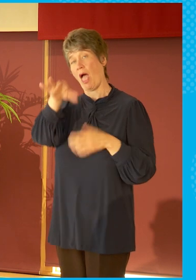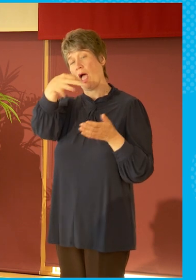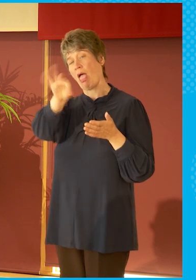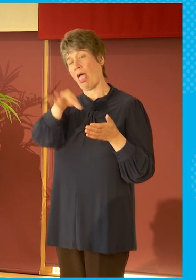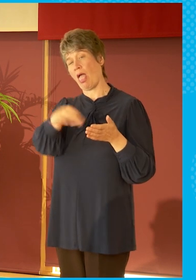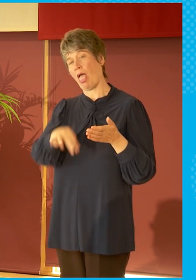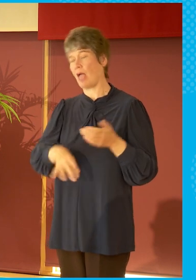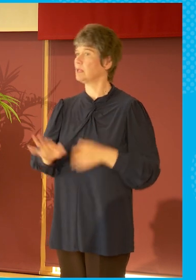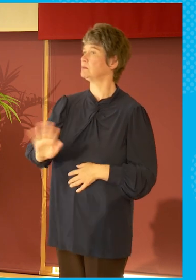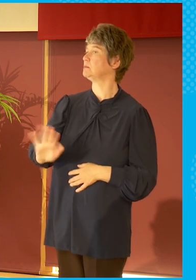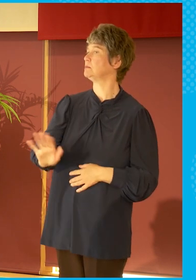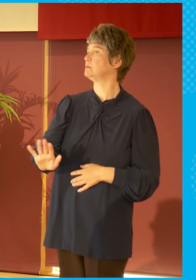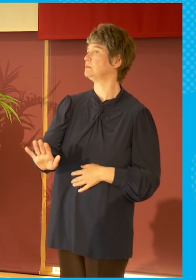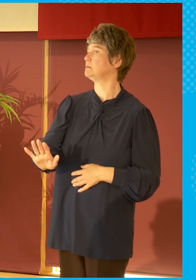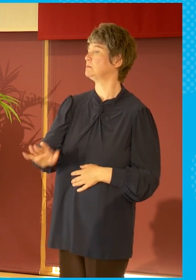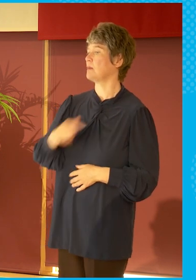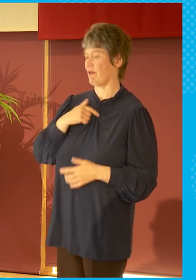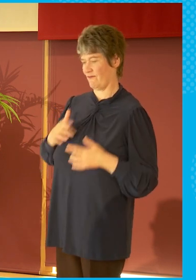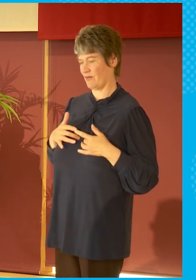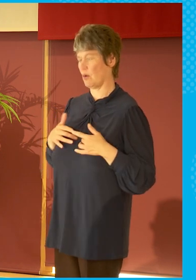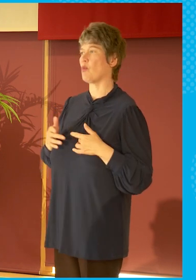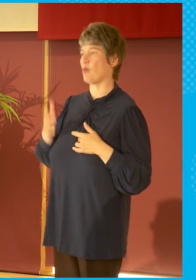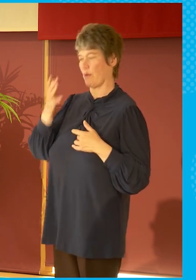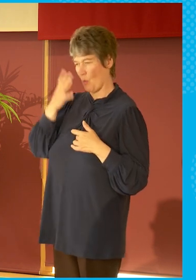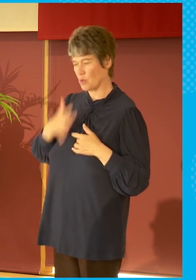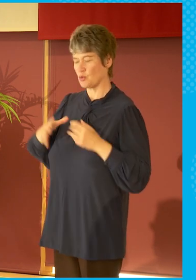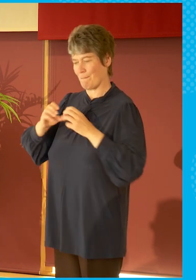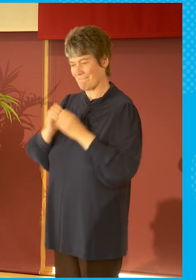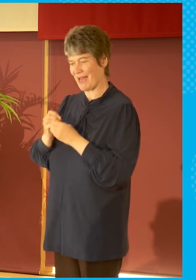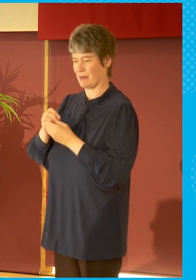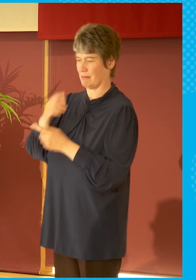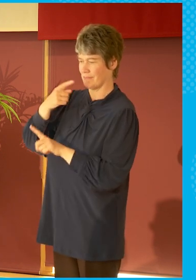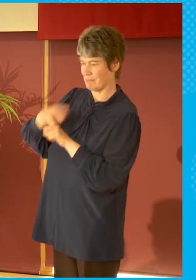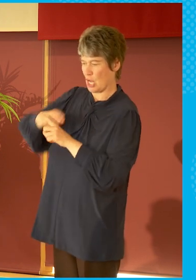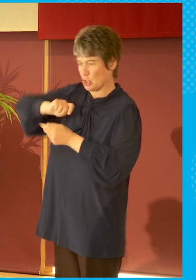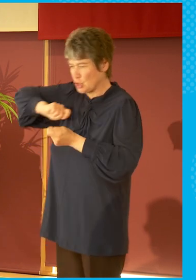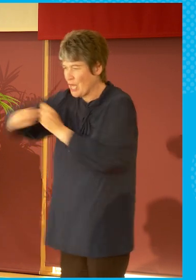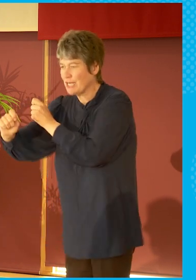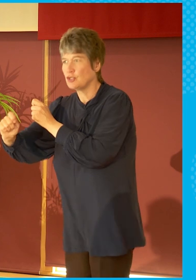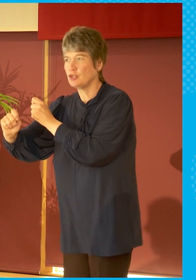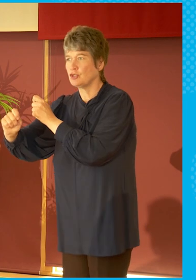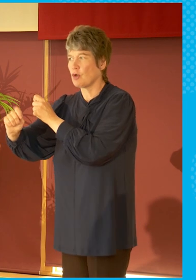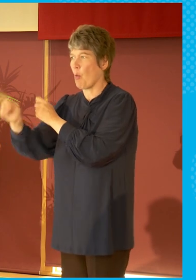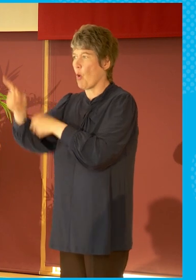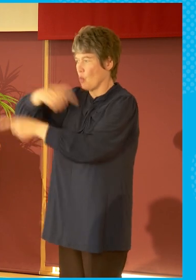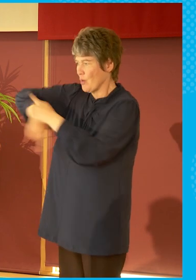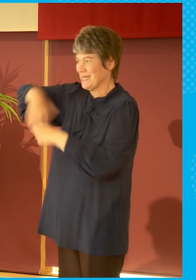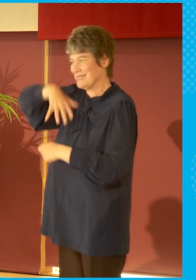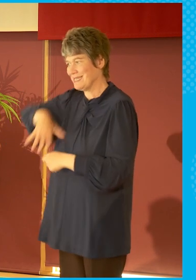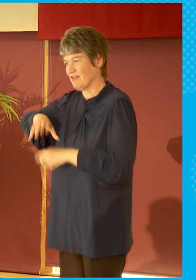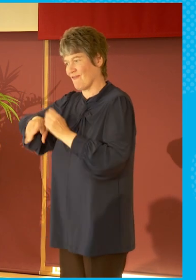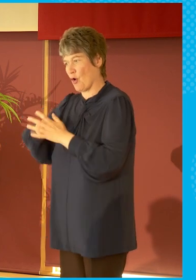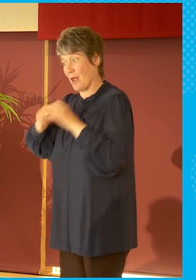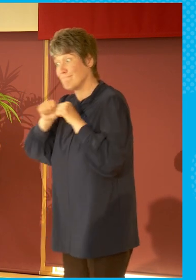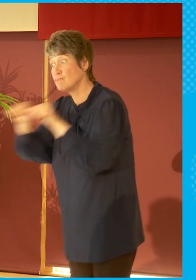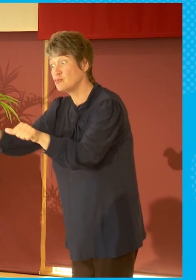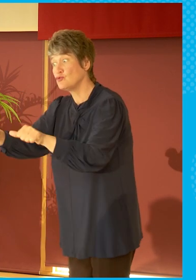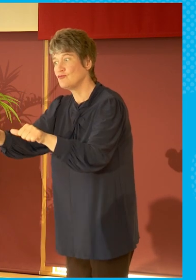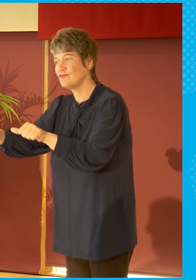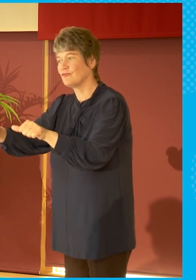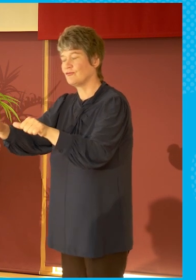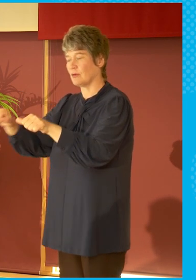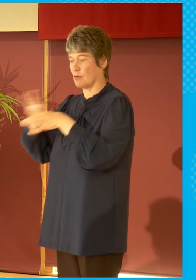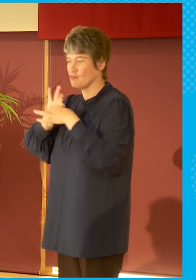to make the change that is needed and required and to give us much better relevant